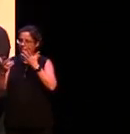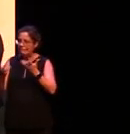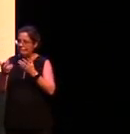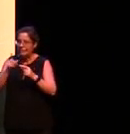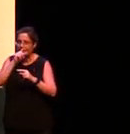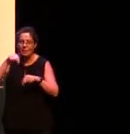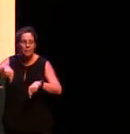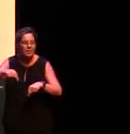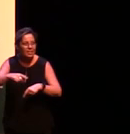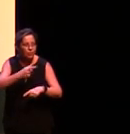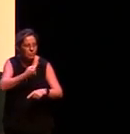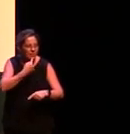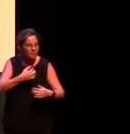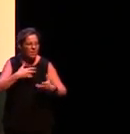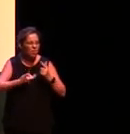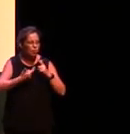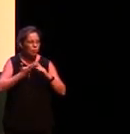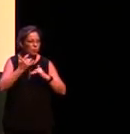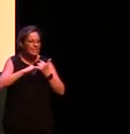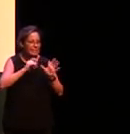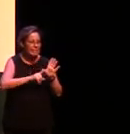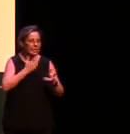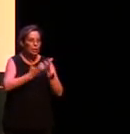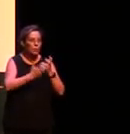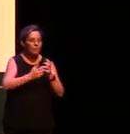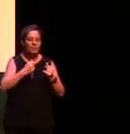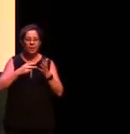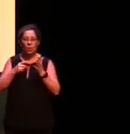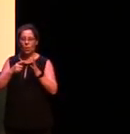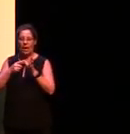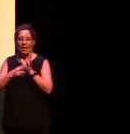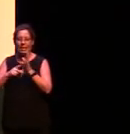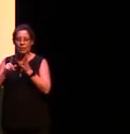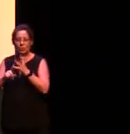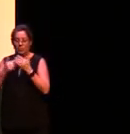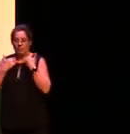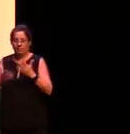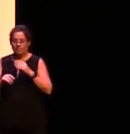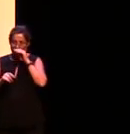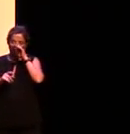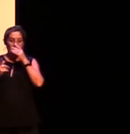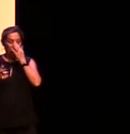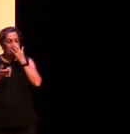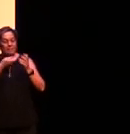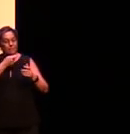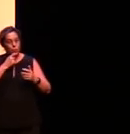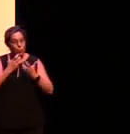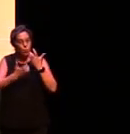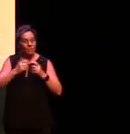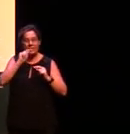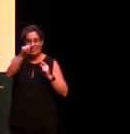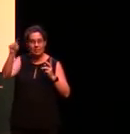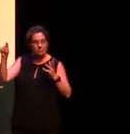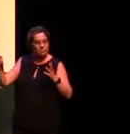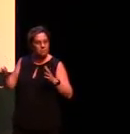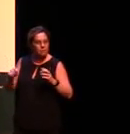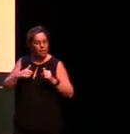room who could tell me whether it's AIMU or Sydney University but anyway there are a few universities around that are offering courses in uh